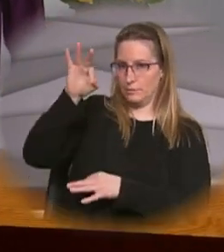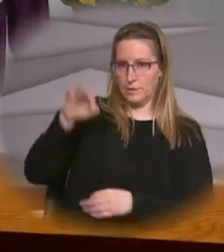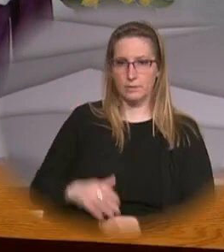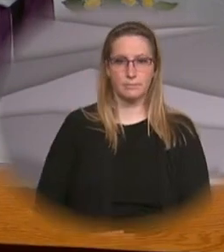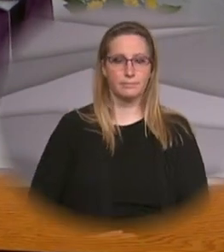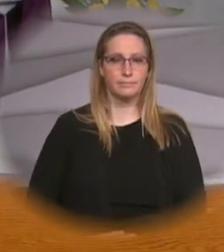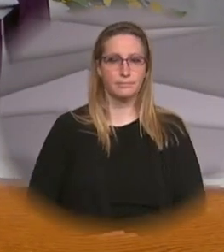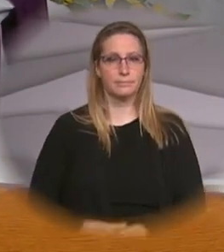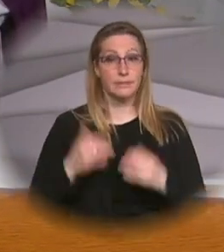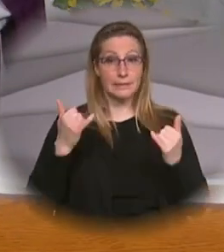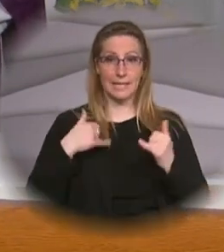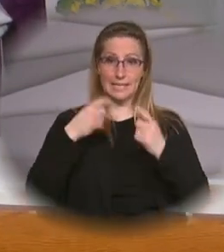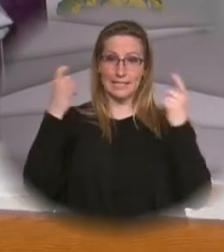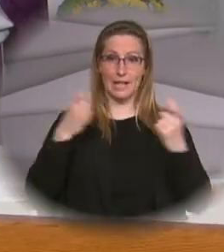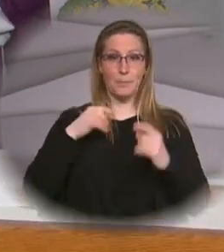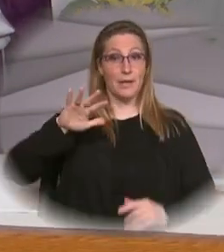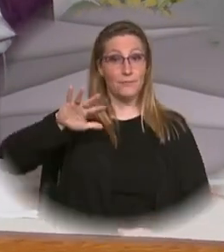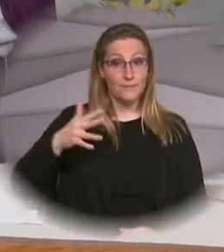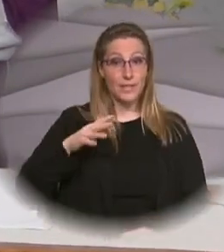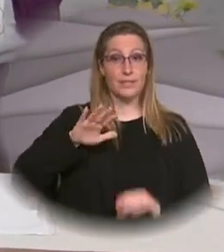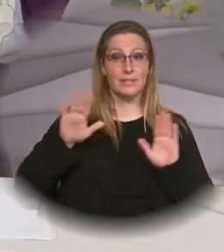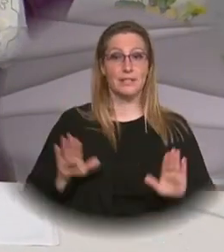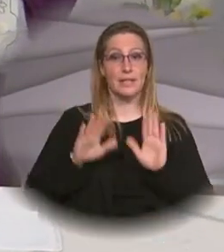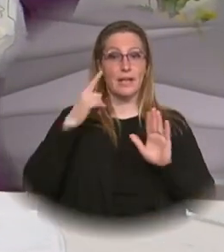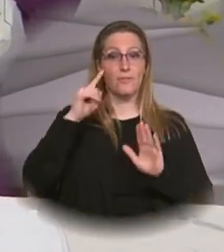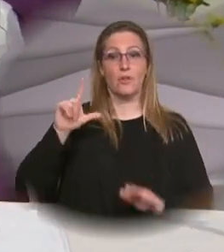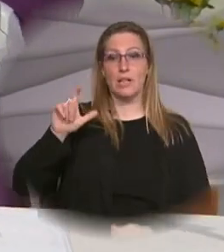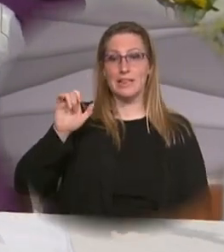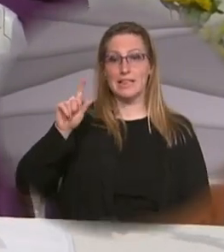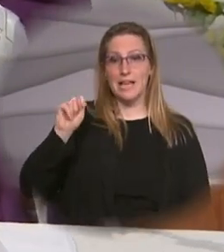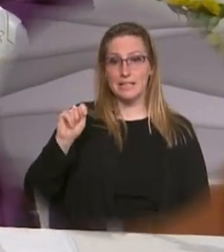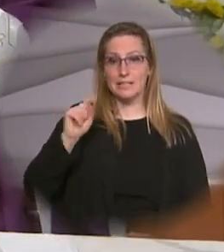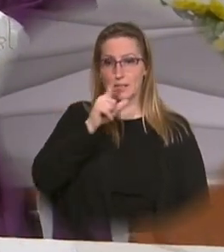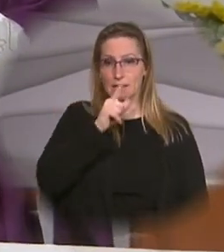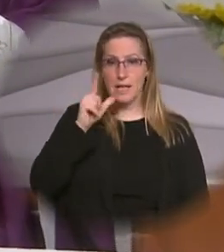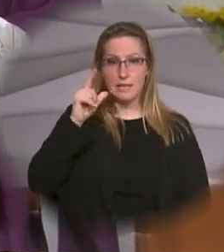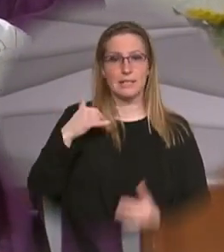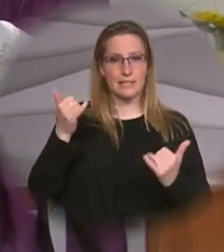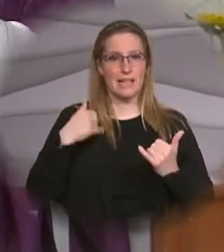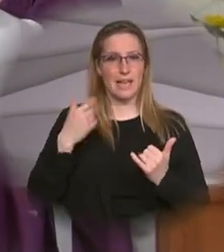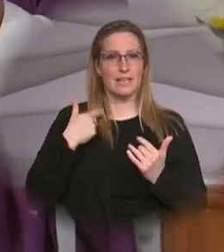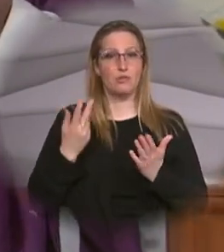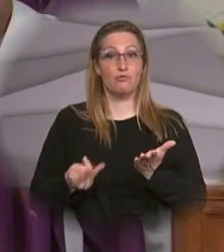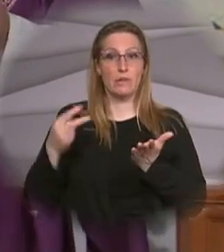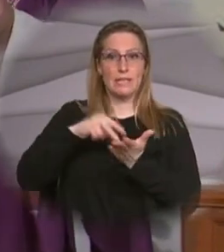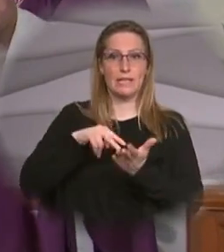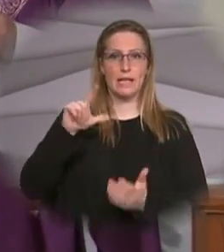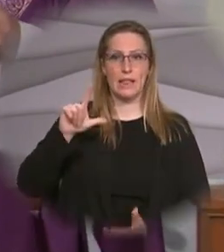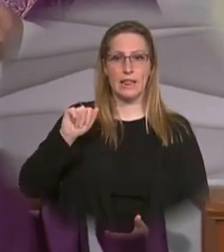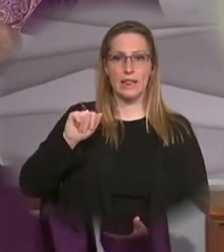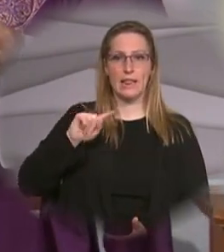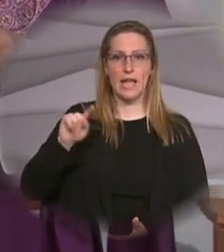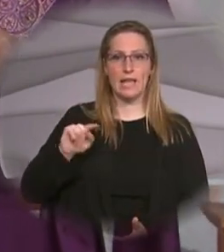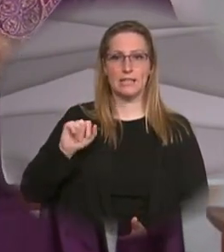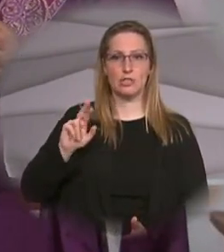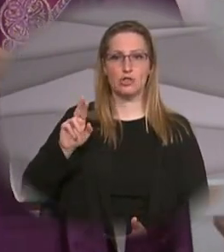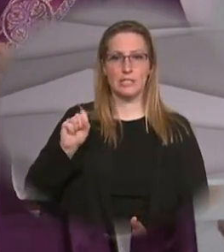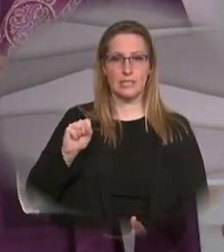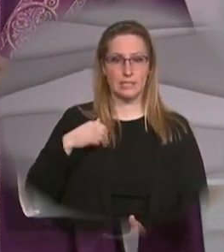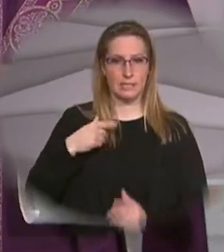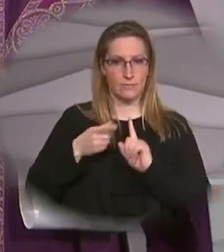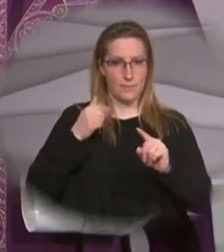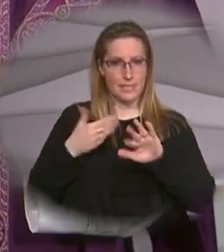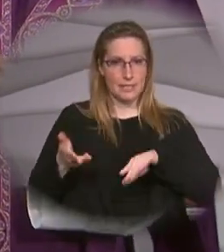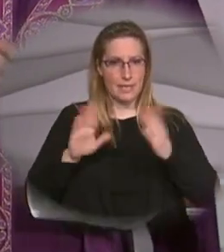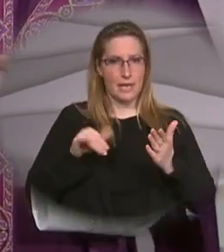today we celebrate the fifth Sunday of Lent and the gospel is the raising of Lazarus from the dead this beautiful foreshadowing of the